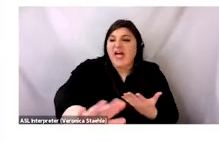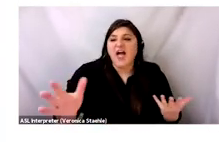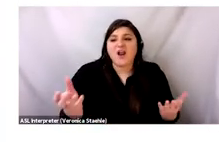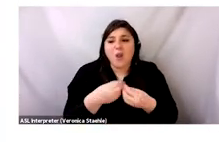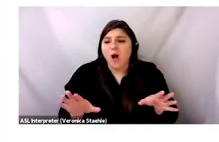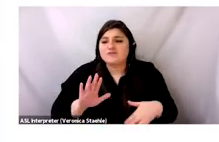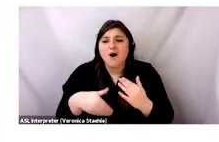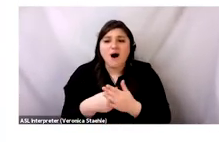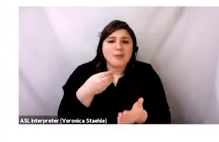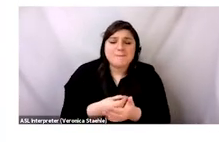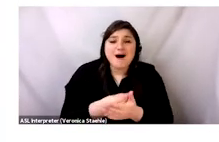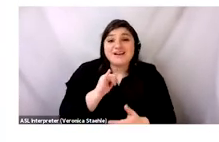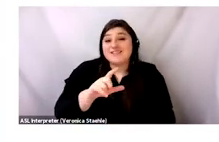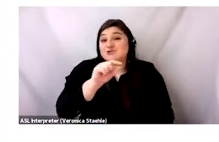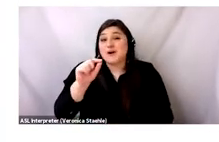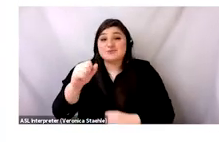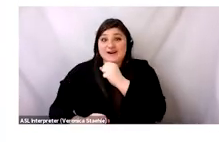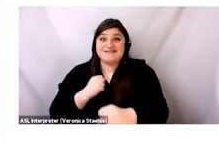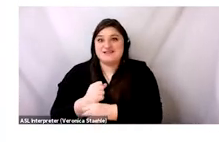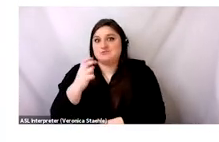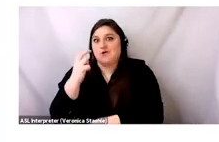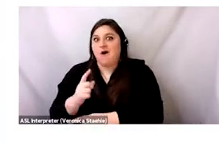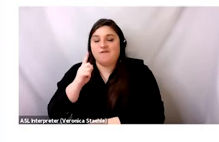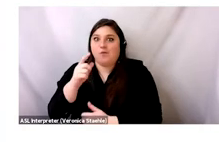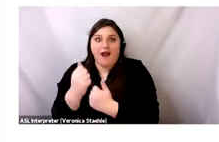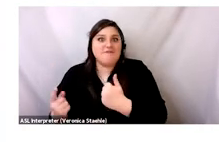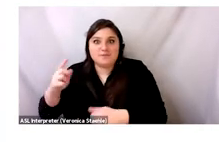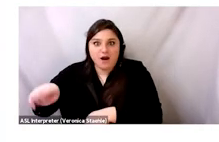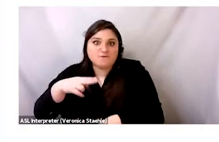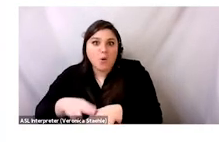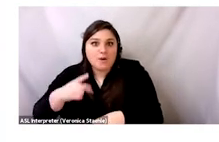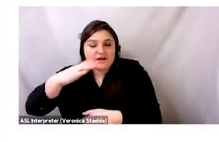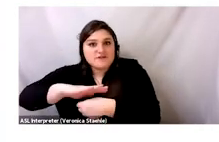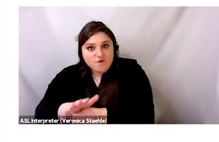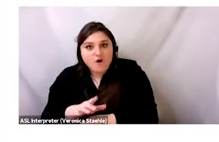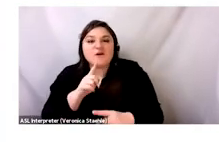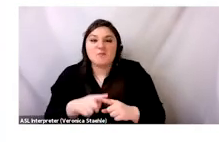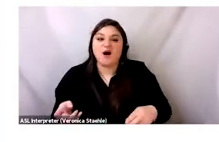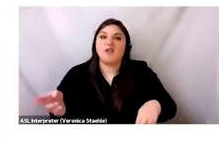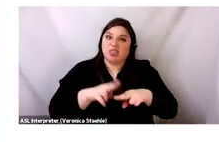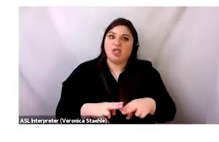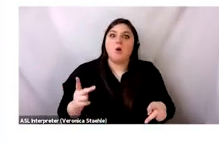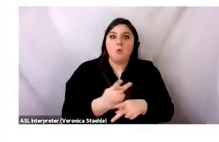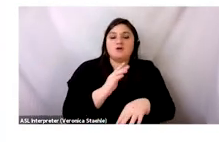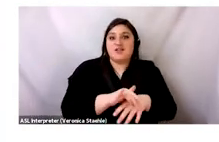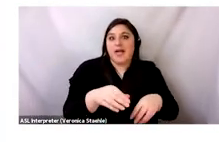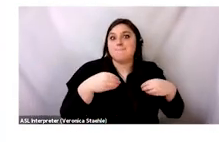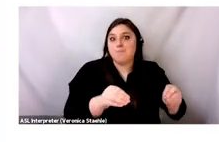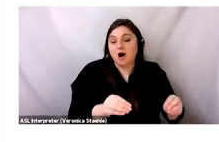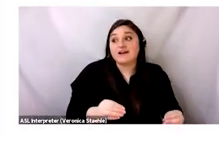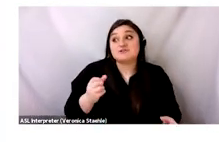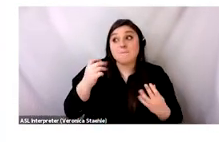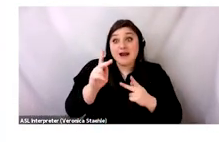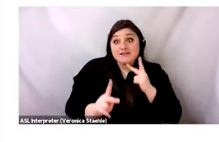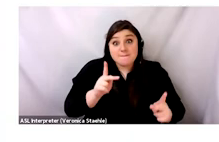$5,000 or more in goods. And, you know, 2020 was a hard year for everyone, including folks in Contamanto. And